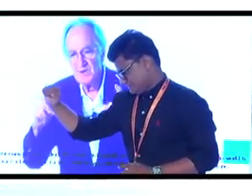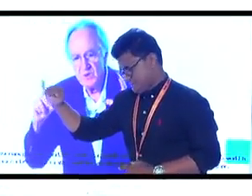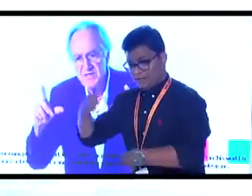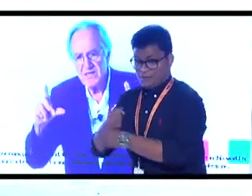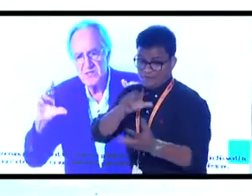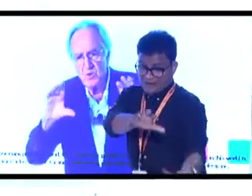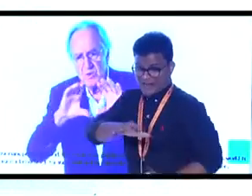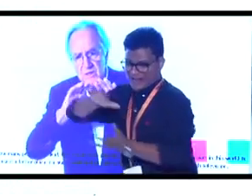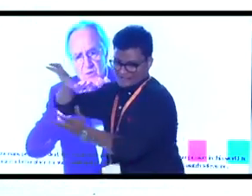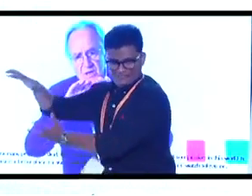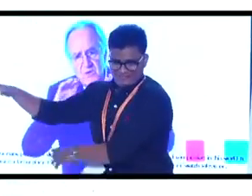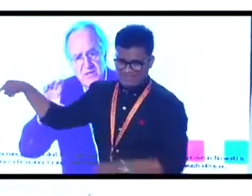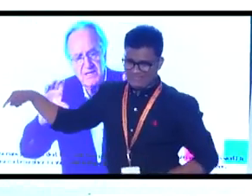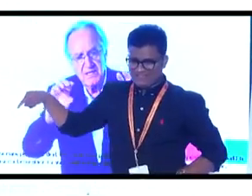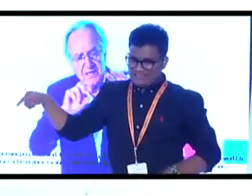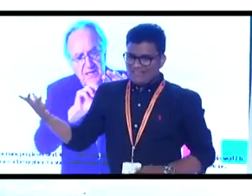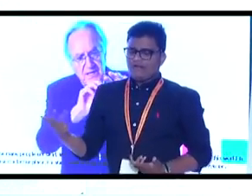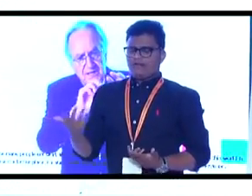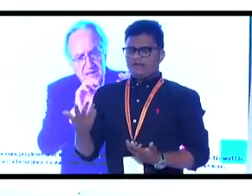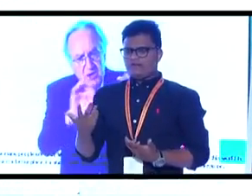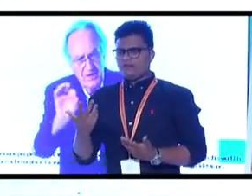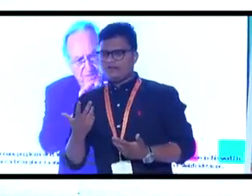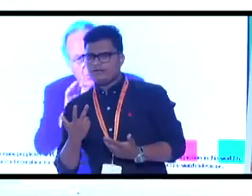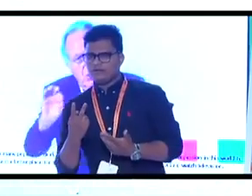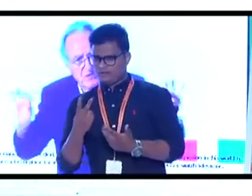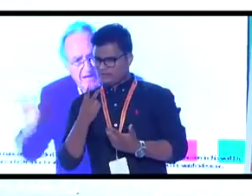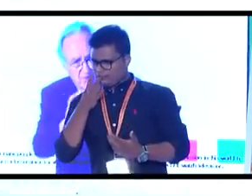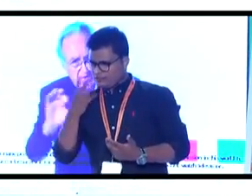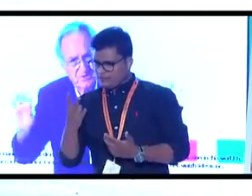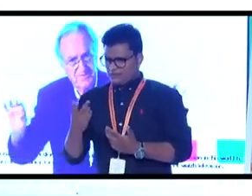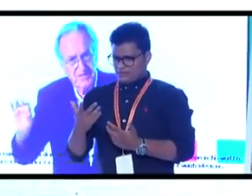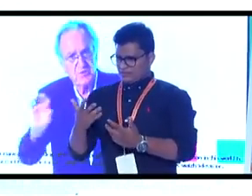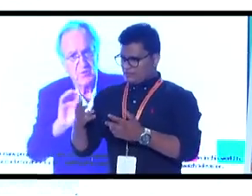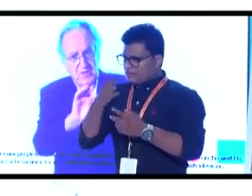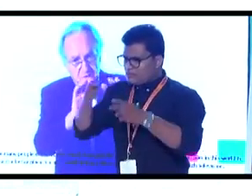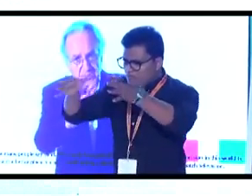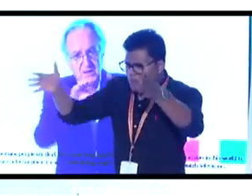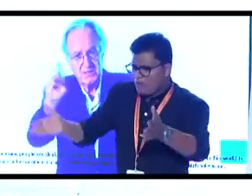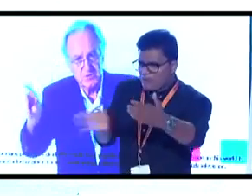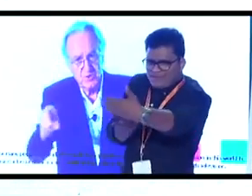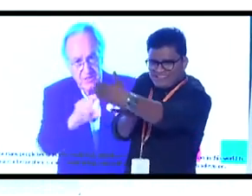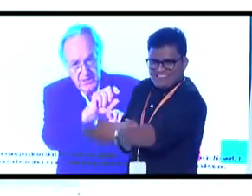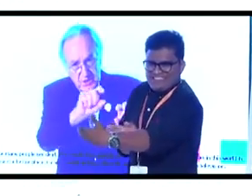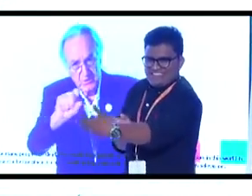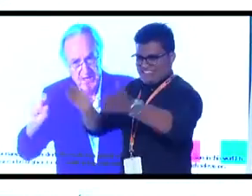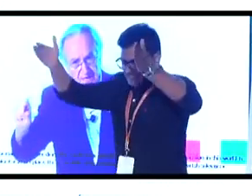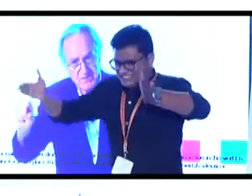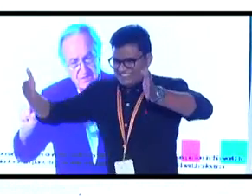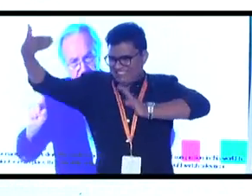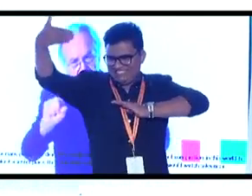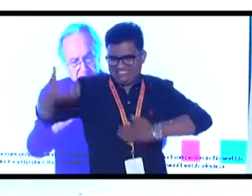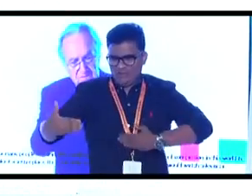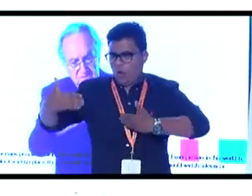those days, the only way you could get decoding for closed captions, that's what it was, it was a box so you could get closed